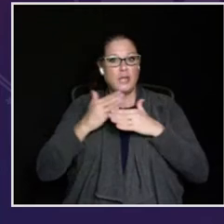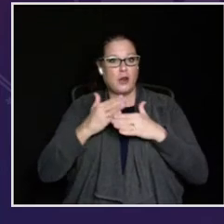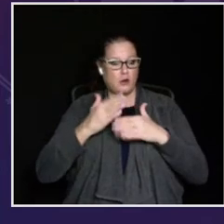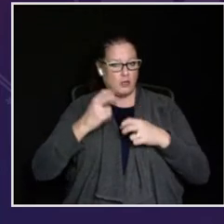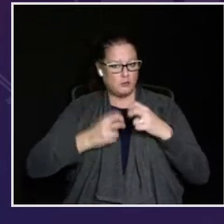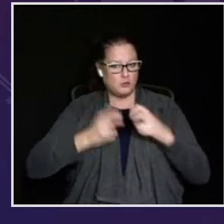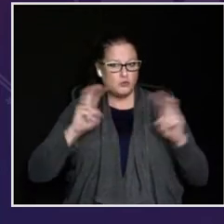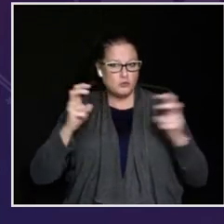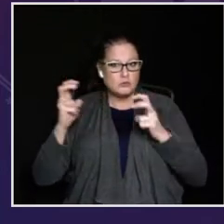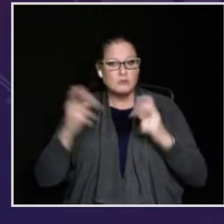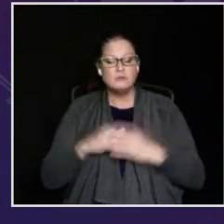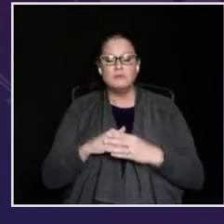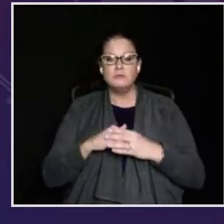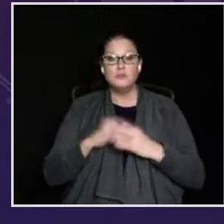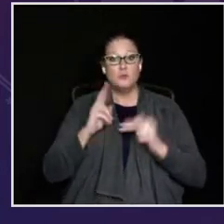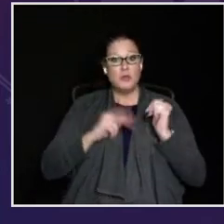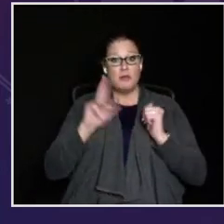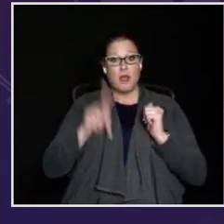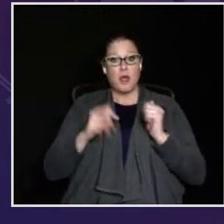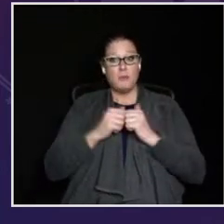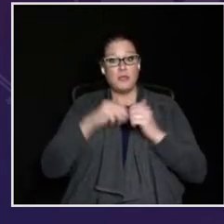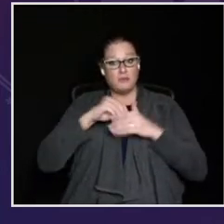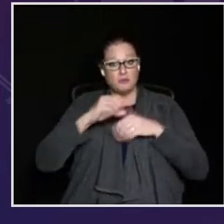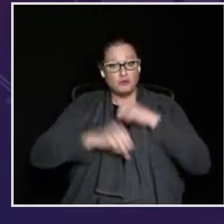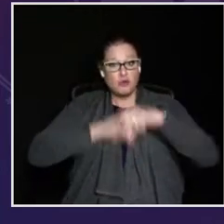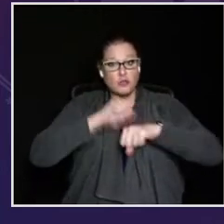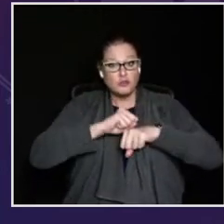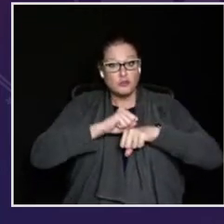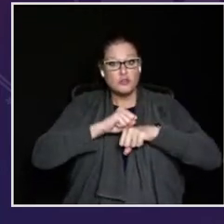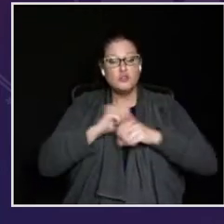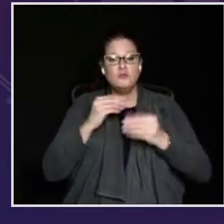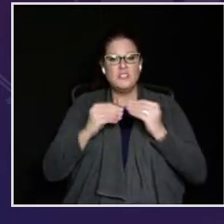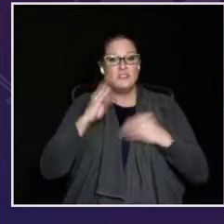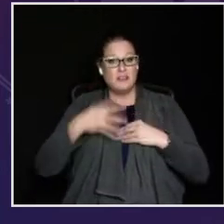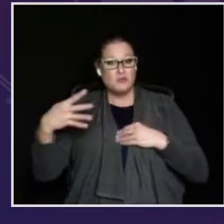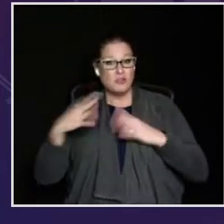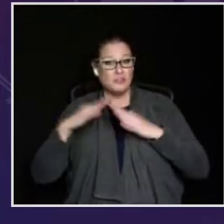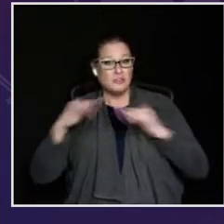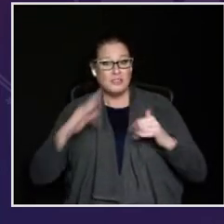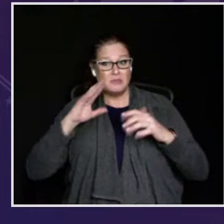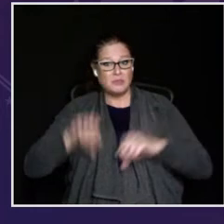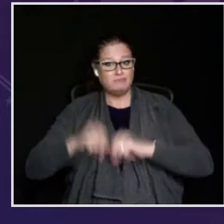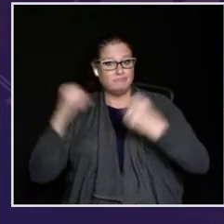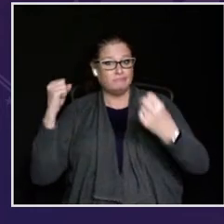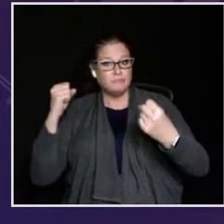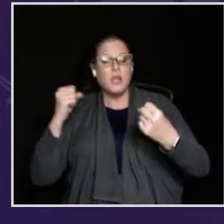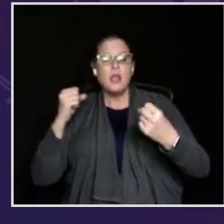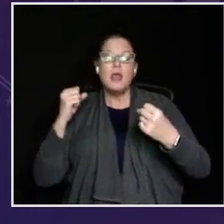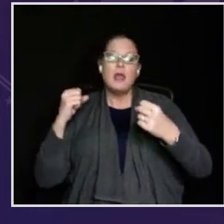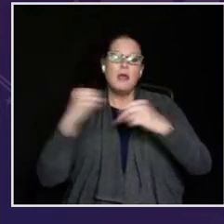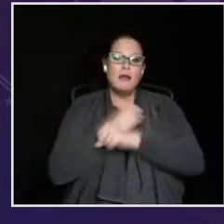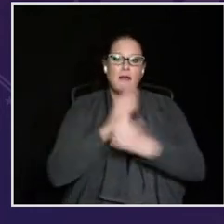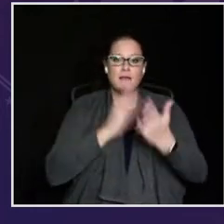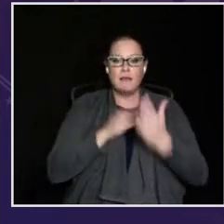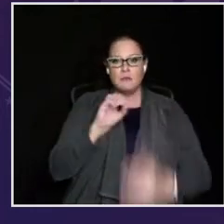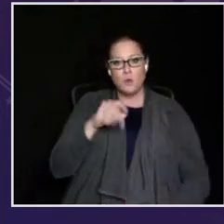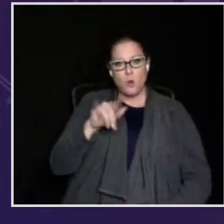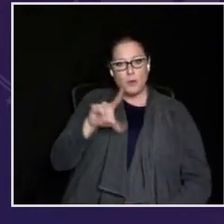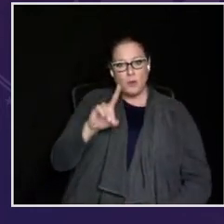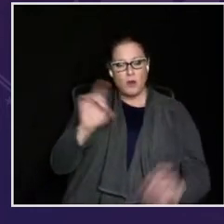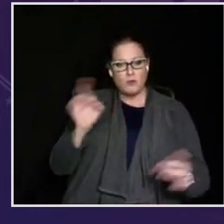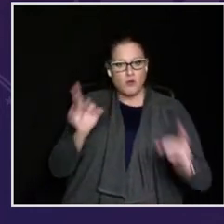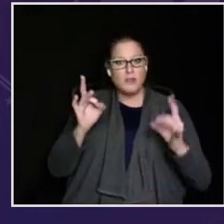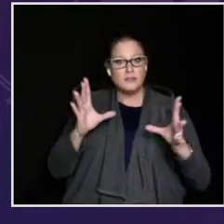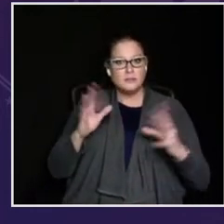to advance issues of shared interest from rebuilding our infrastructure to fixing a broken immigration system